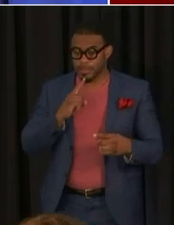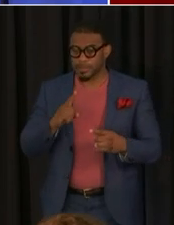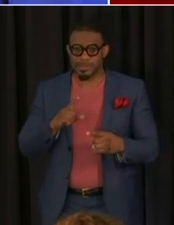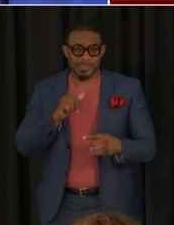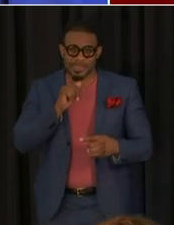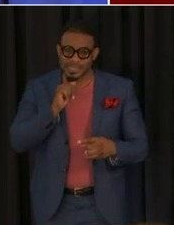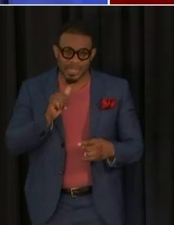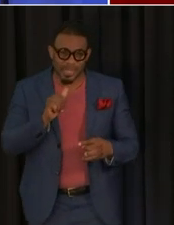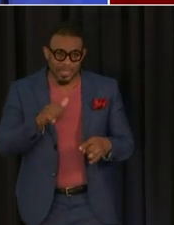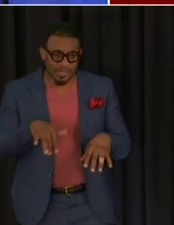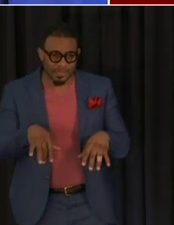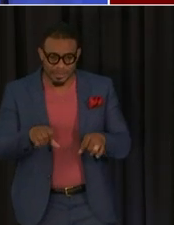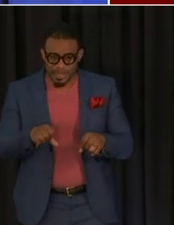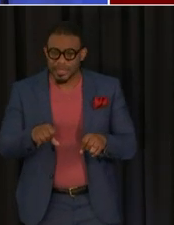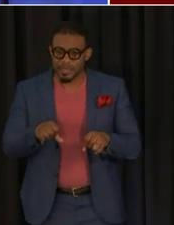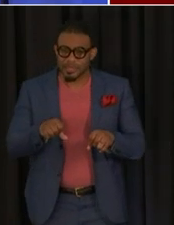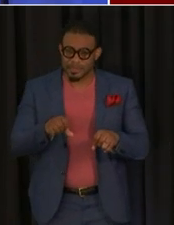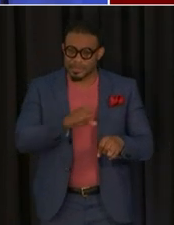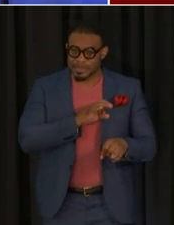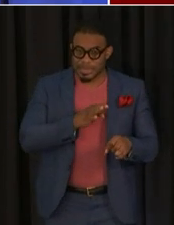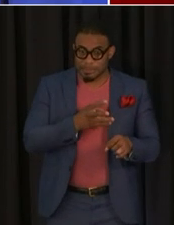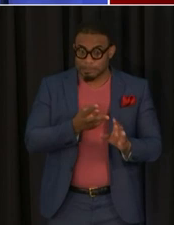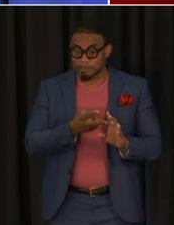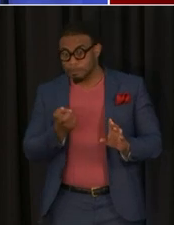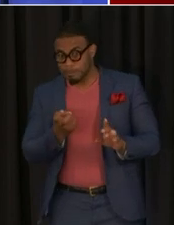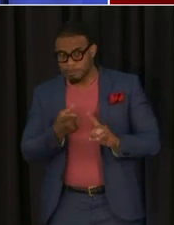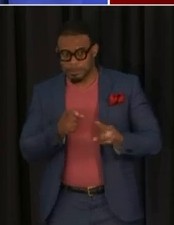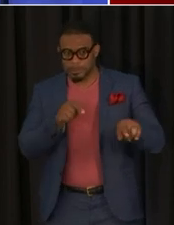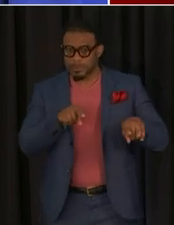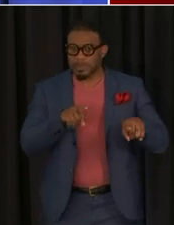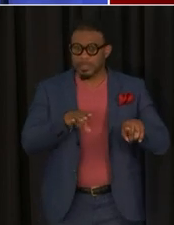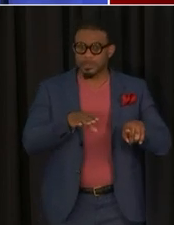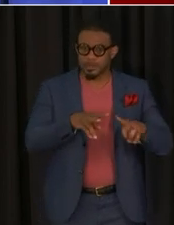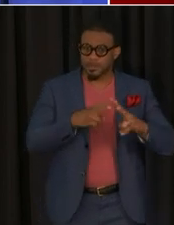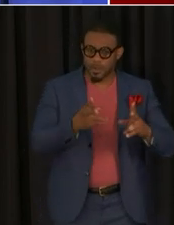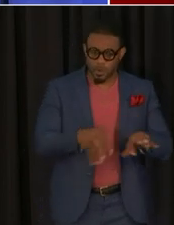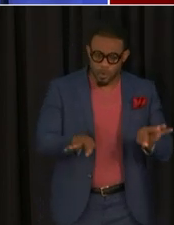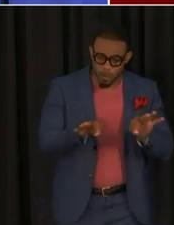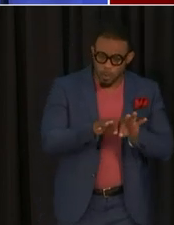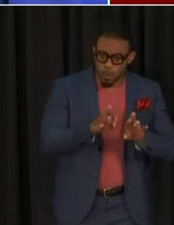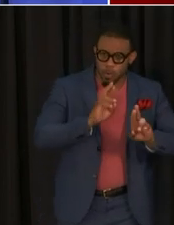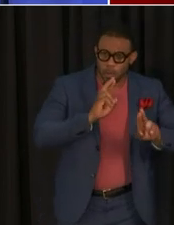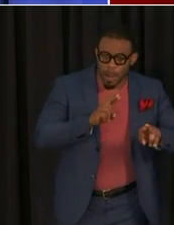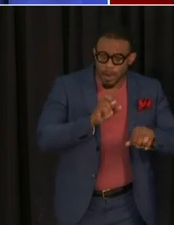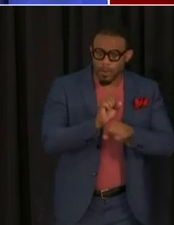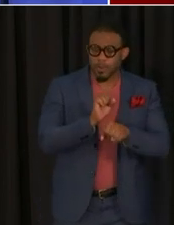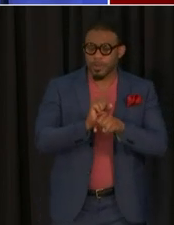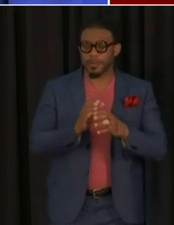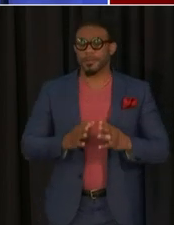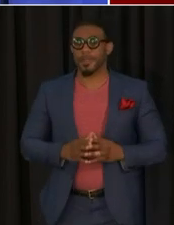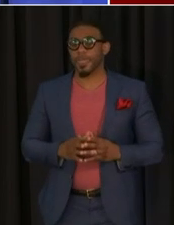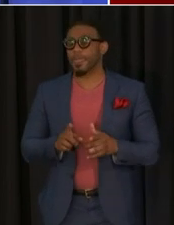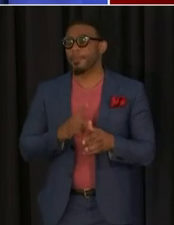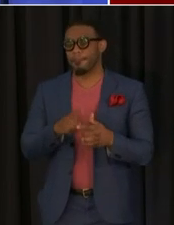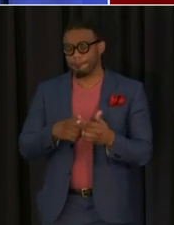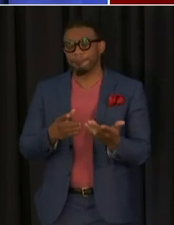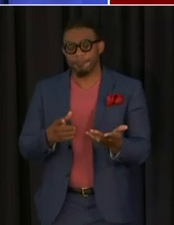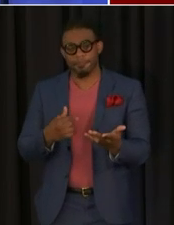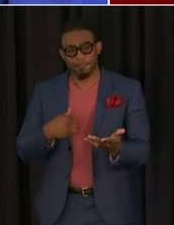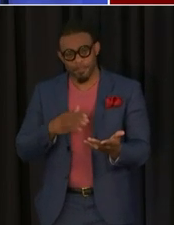long as it's not taking uh the staff away from their very important response work